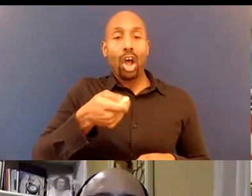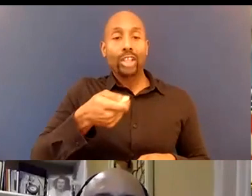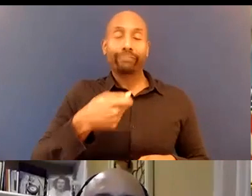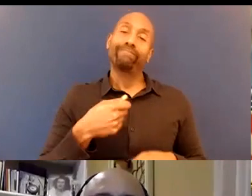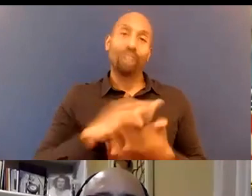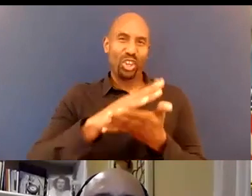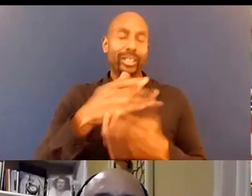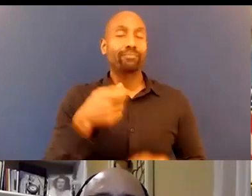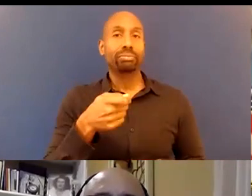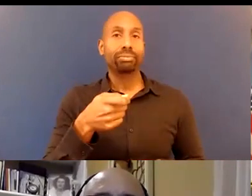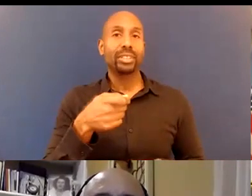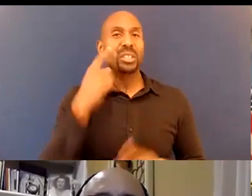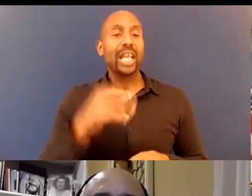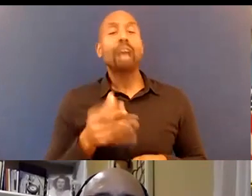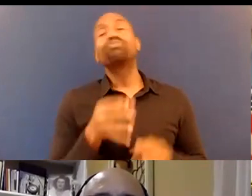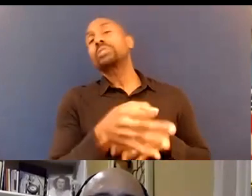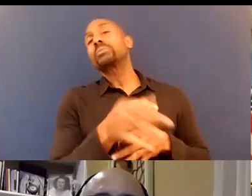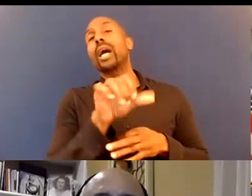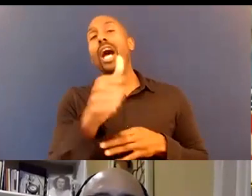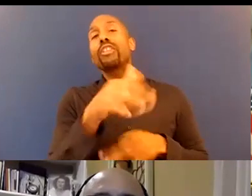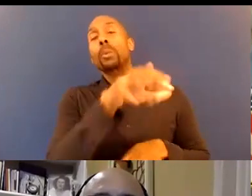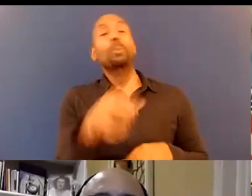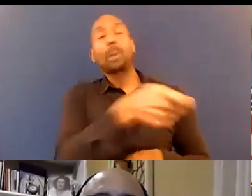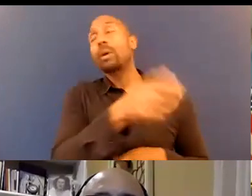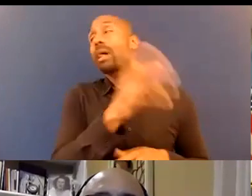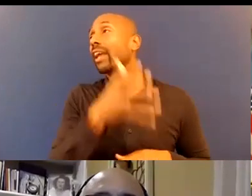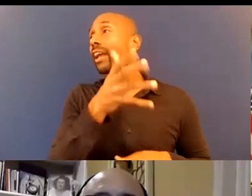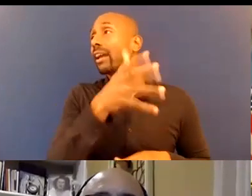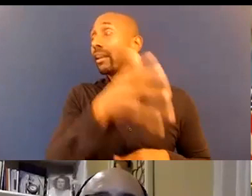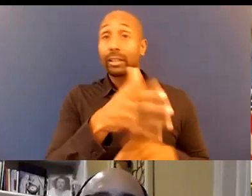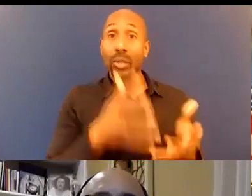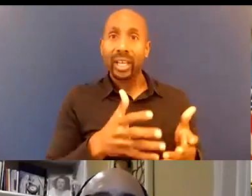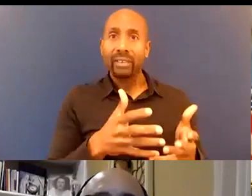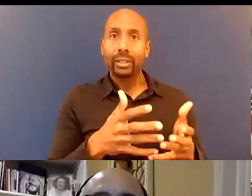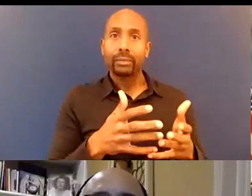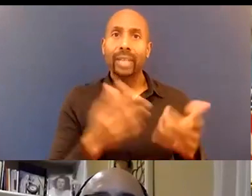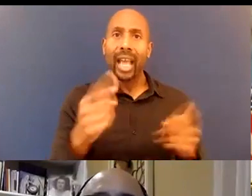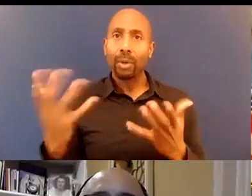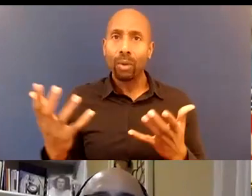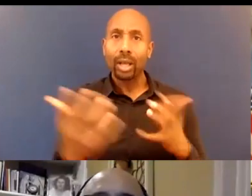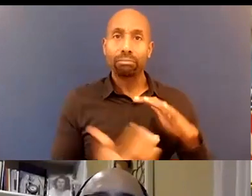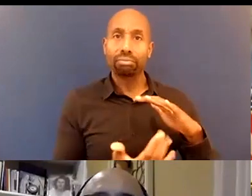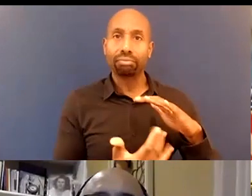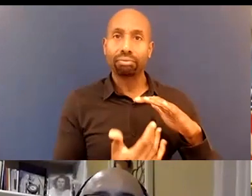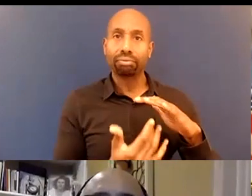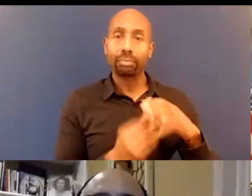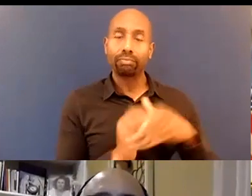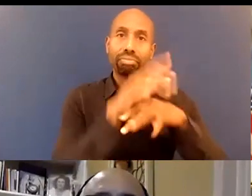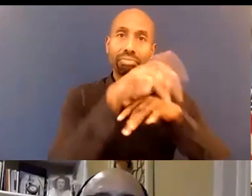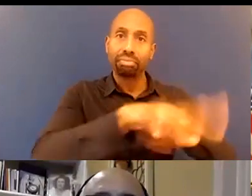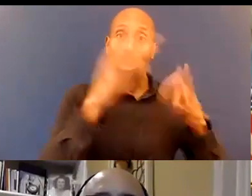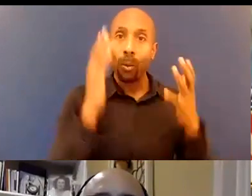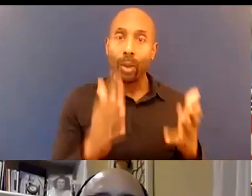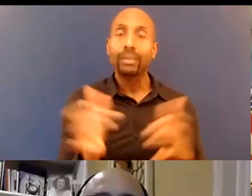hope is, is that with panels like this, that we can move forward and we can take the pot off the back of the stove, and that we can move forward as